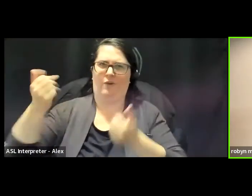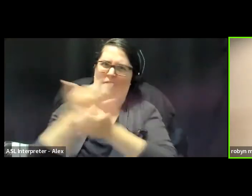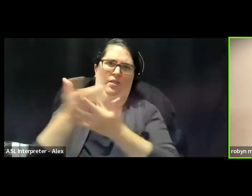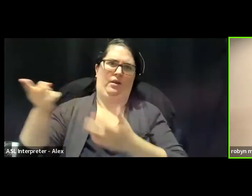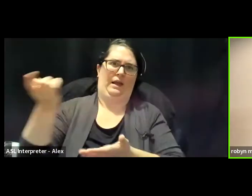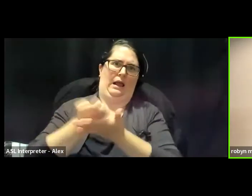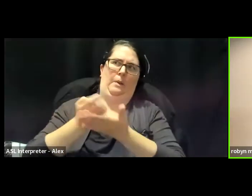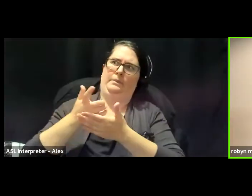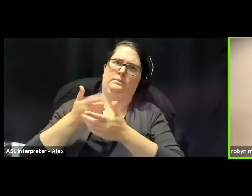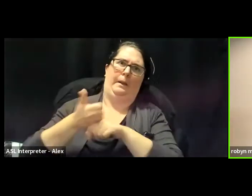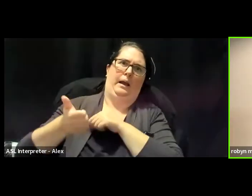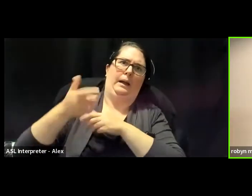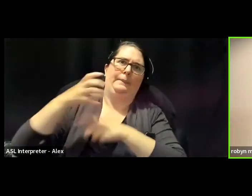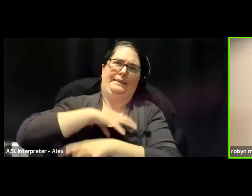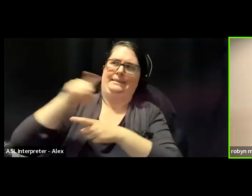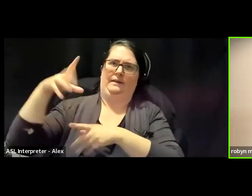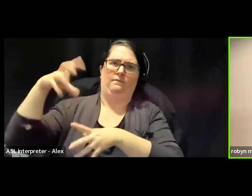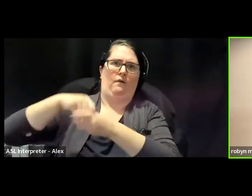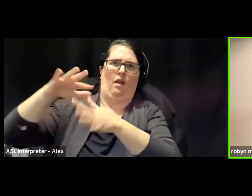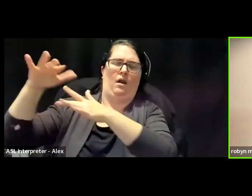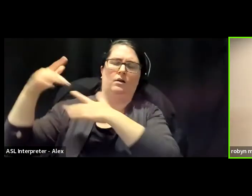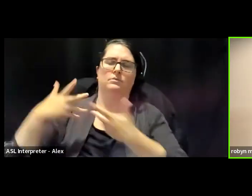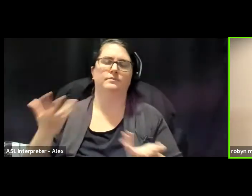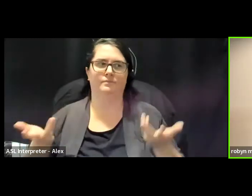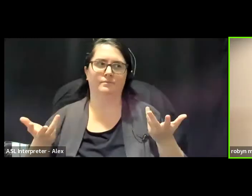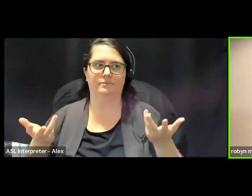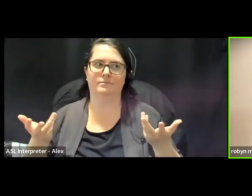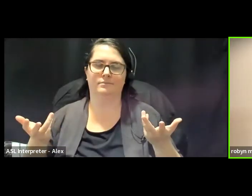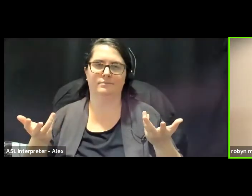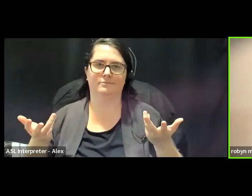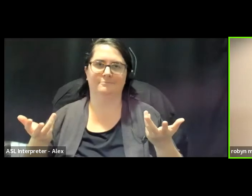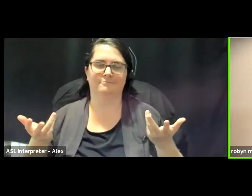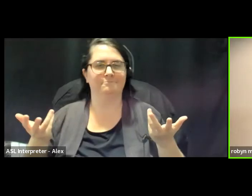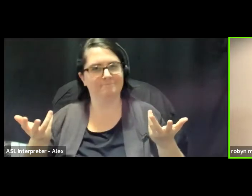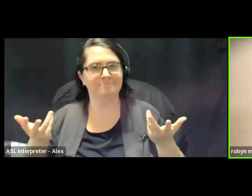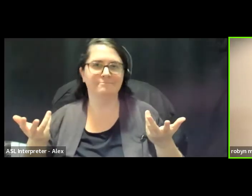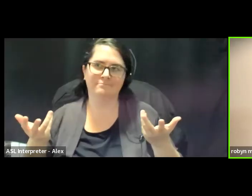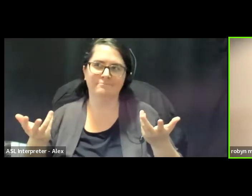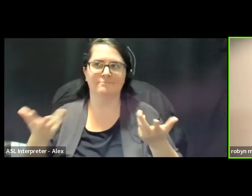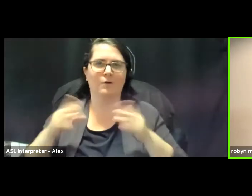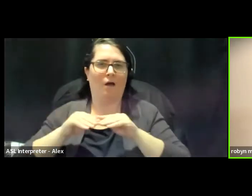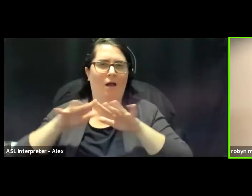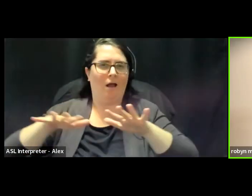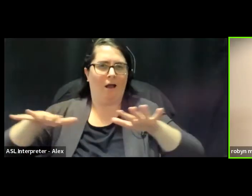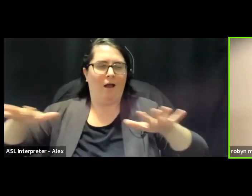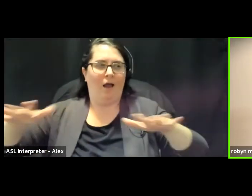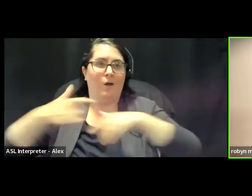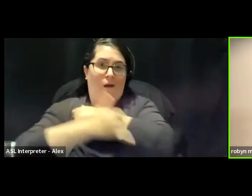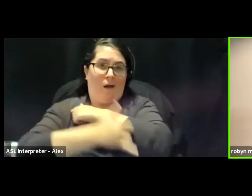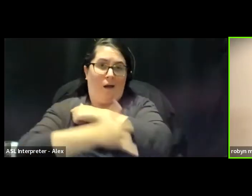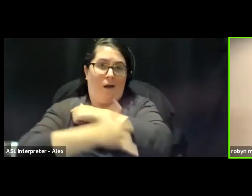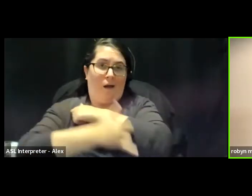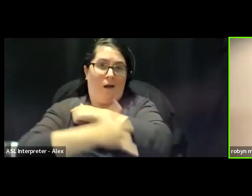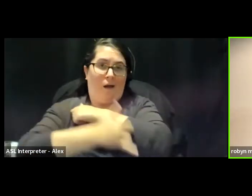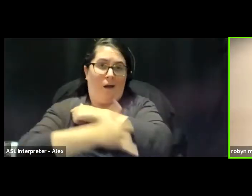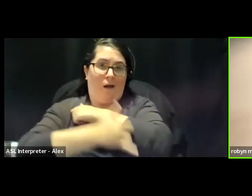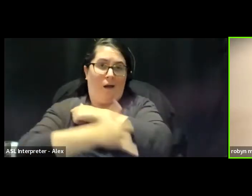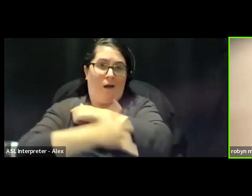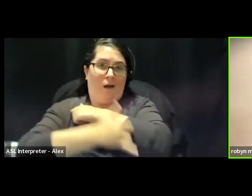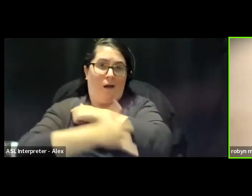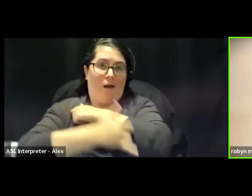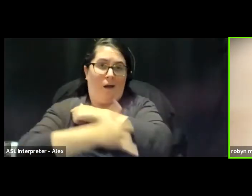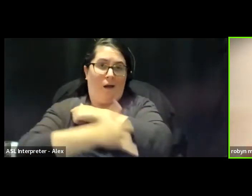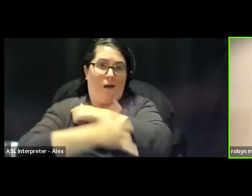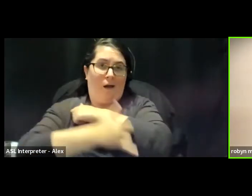social, and racial inequality that's structured into our city, into our country, including, you know, the rising